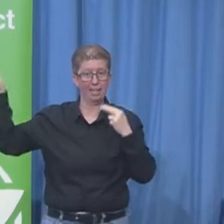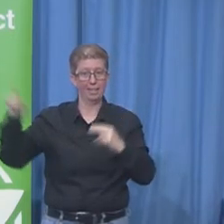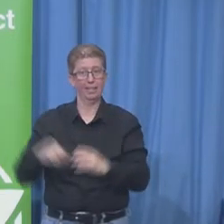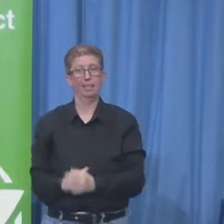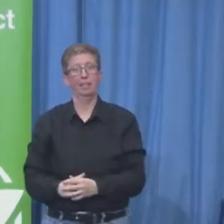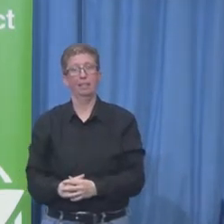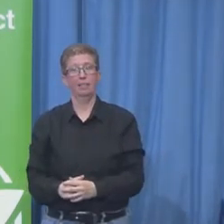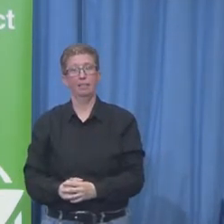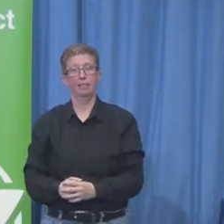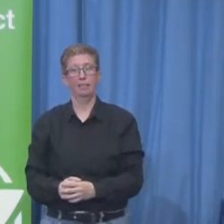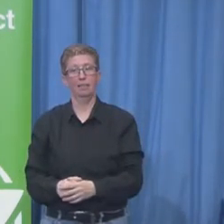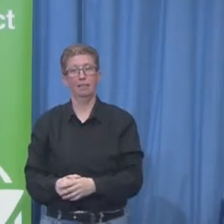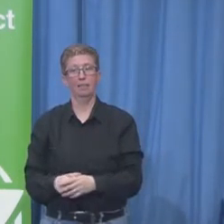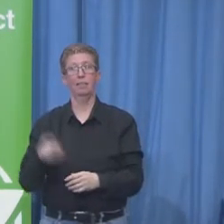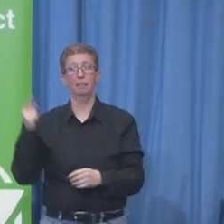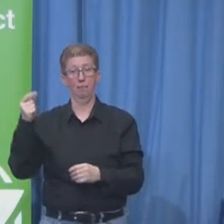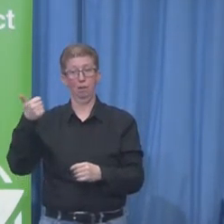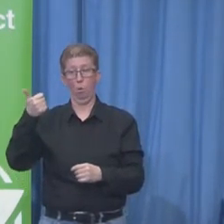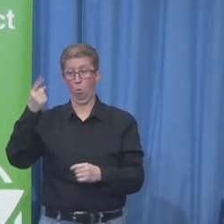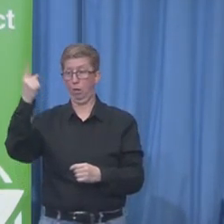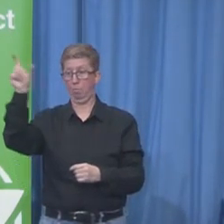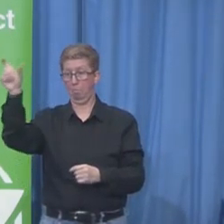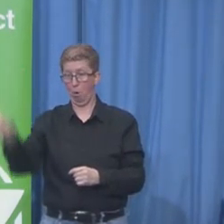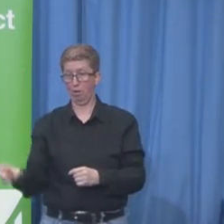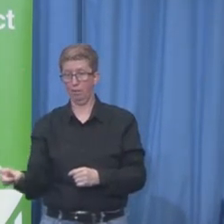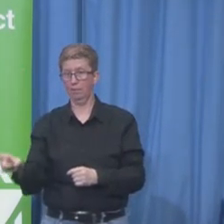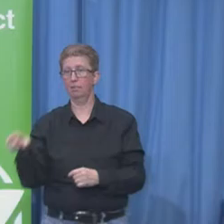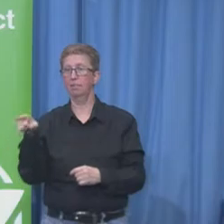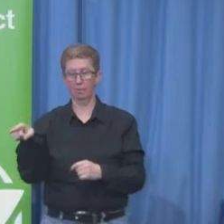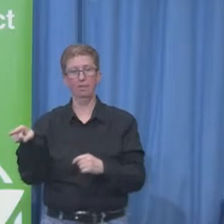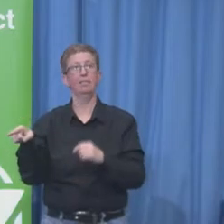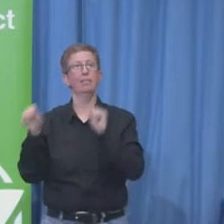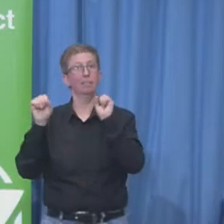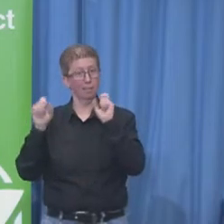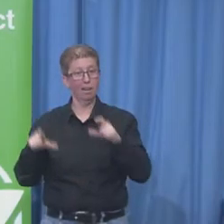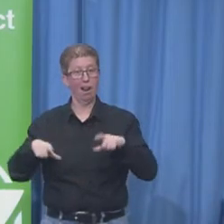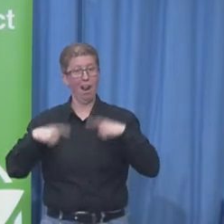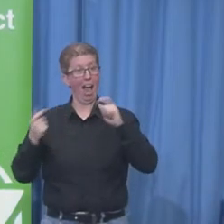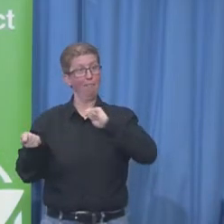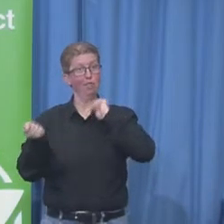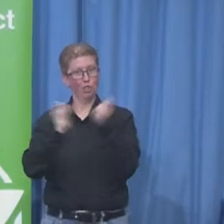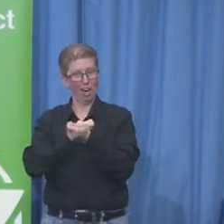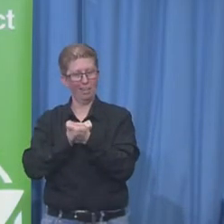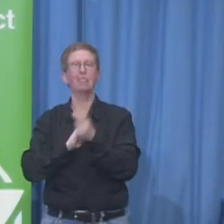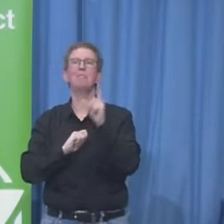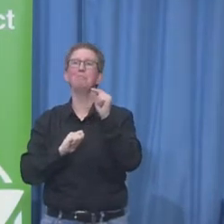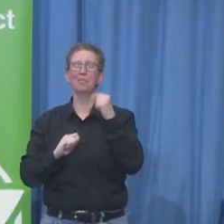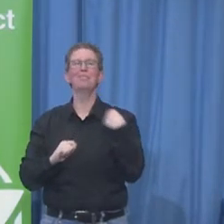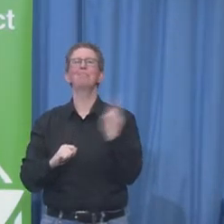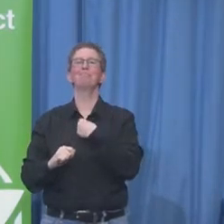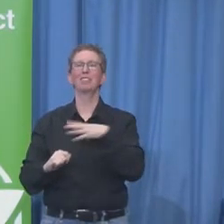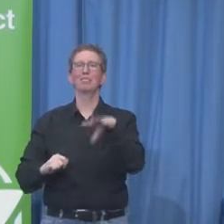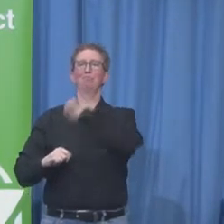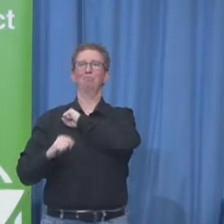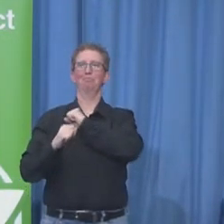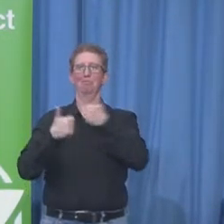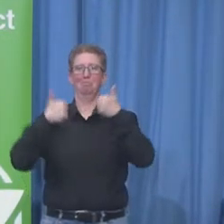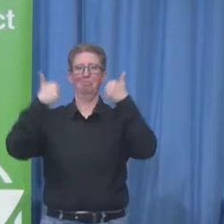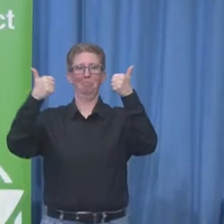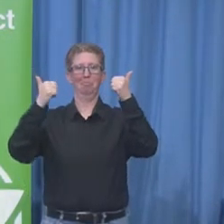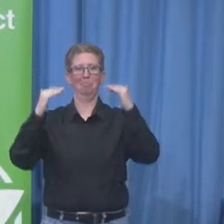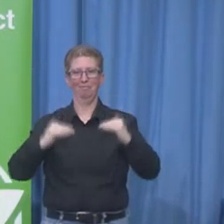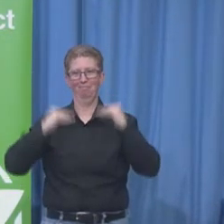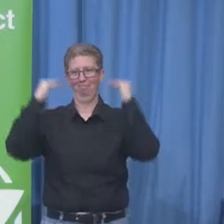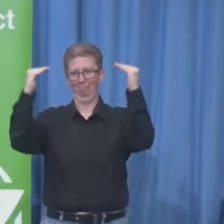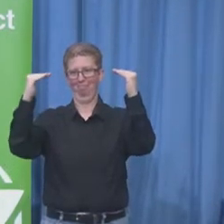And I got a video, this video, a couple months ago. And he says in the video, this project transformed my life and